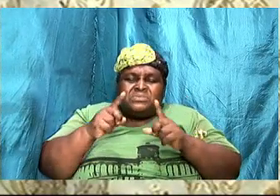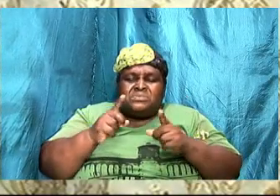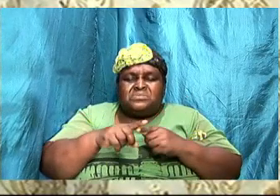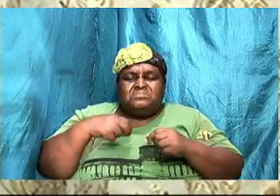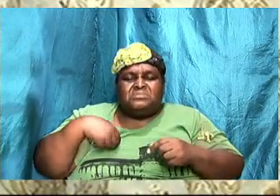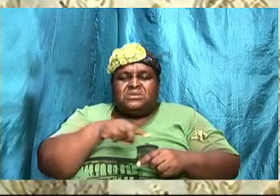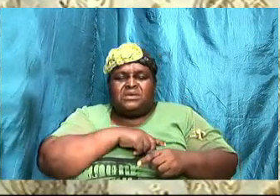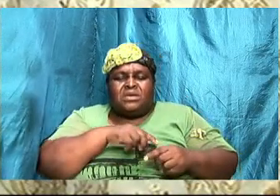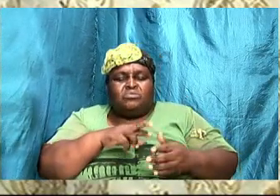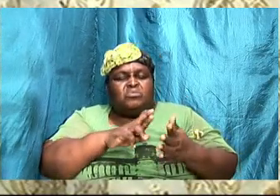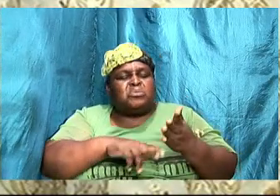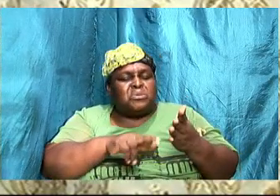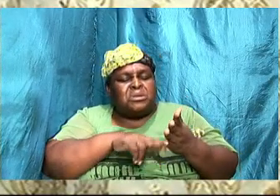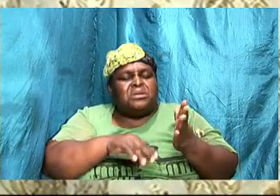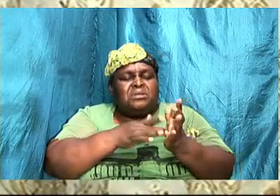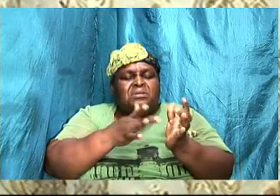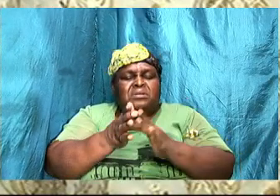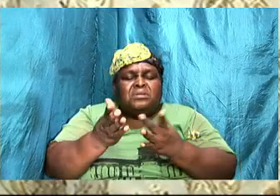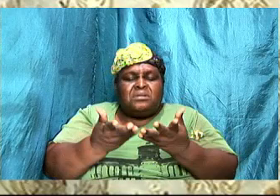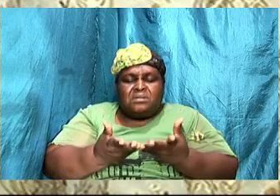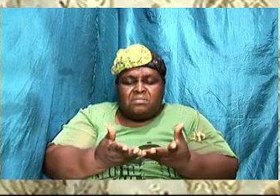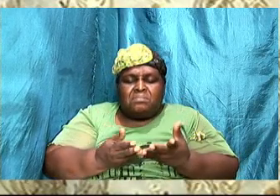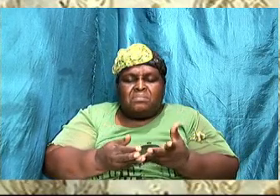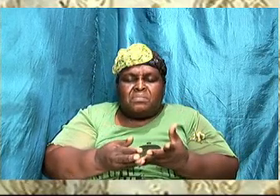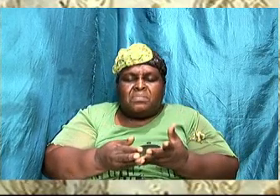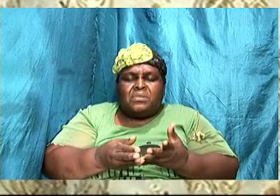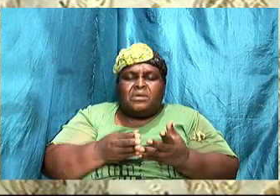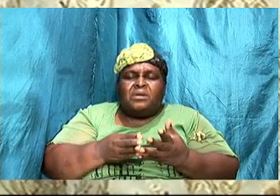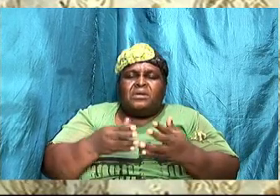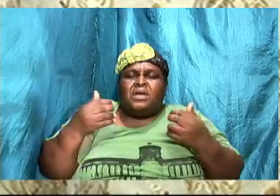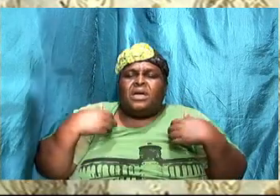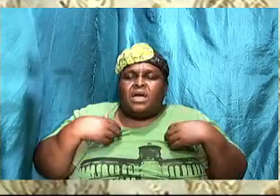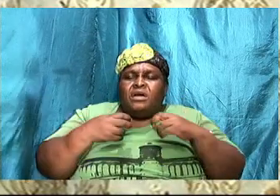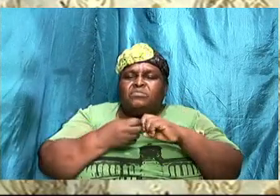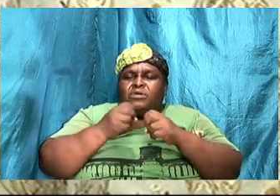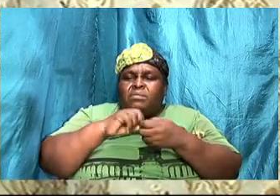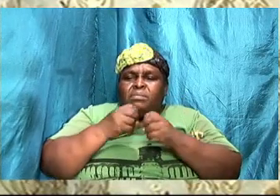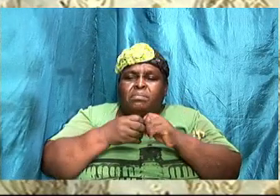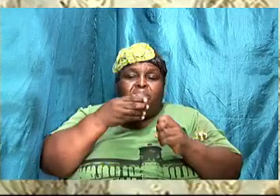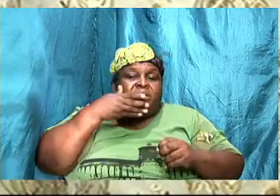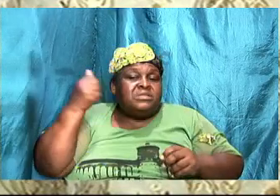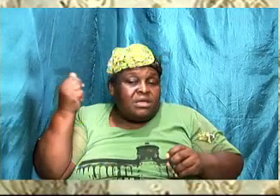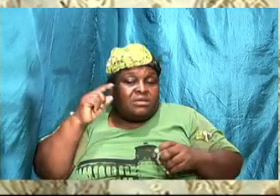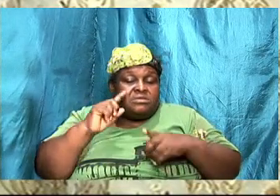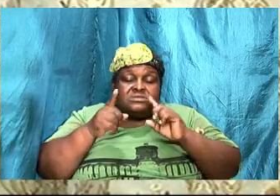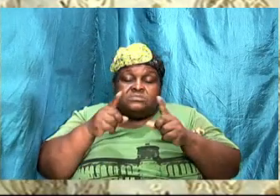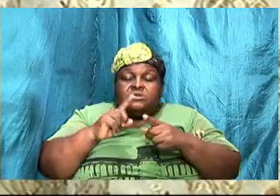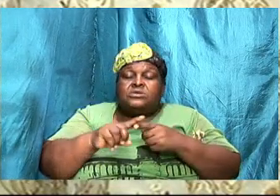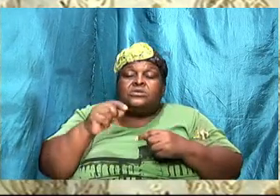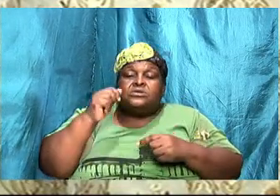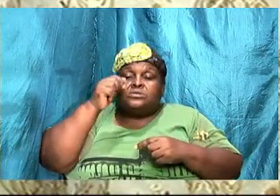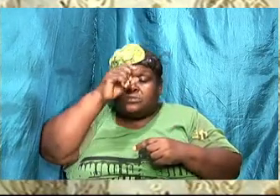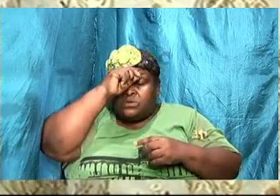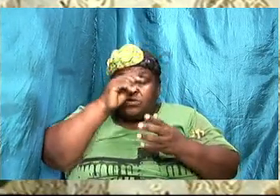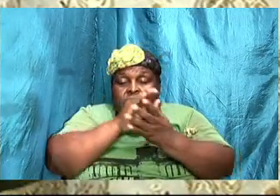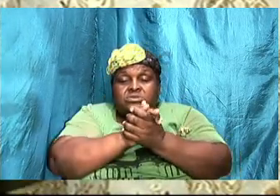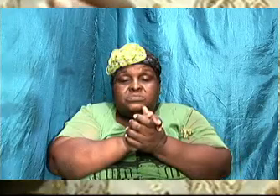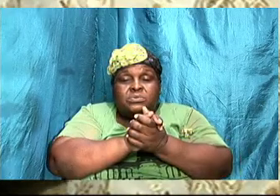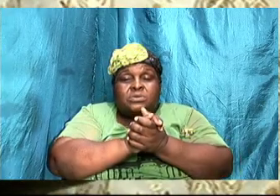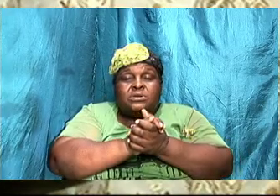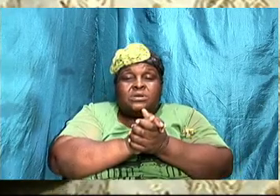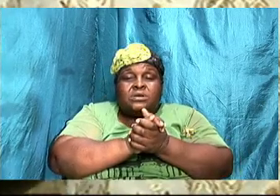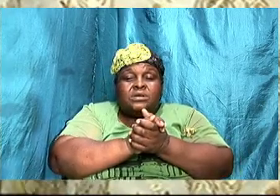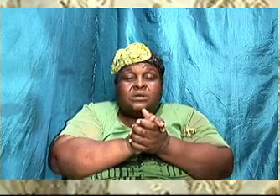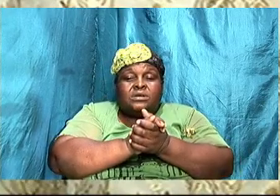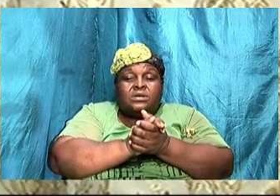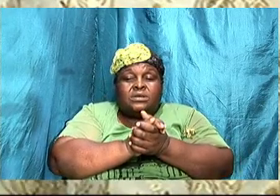You are going to have problem. It's better you talk to your husband and then squeeze out the extra